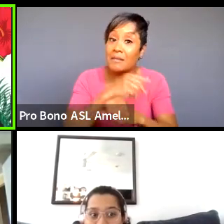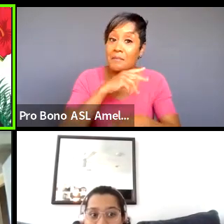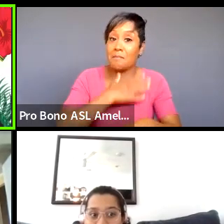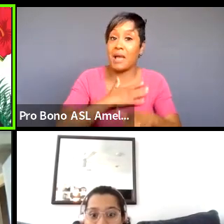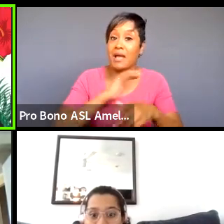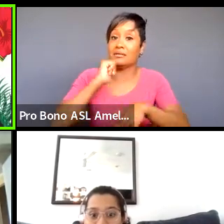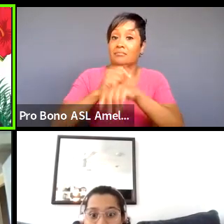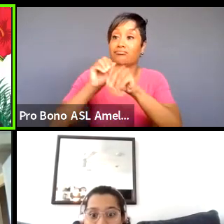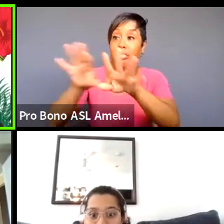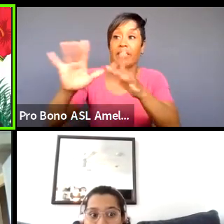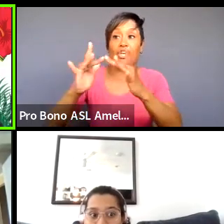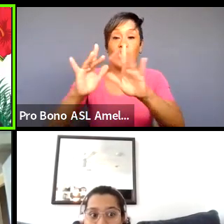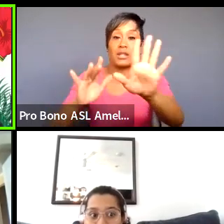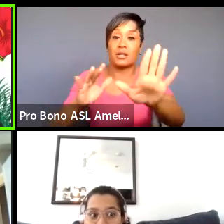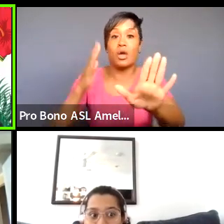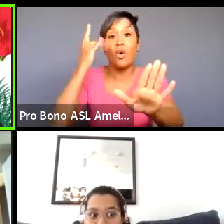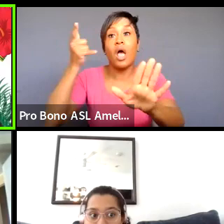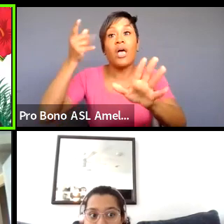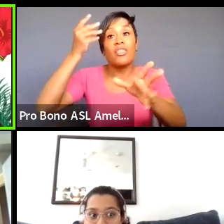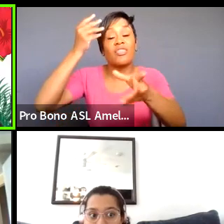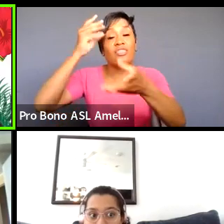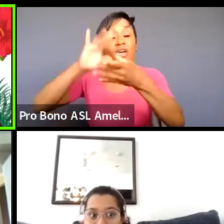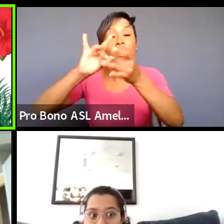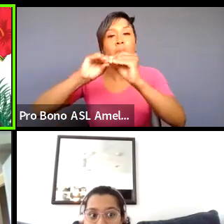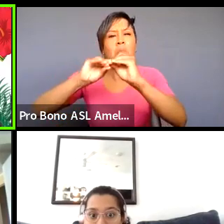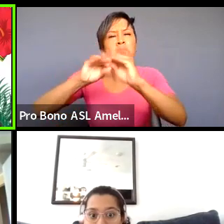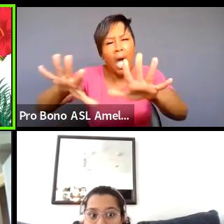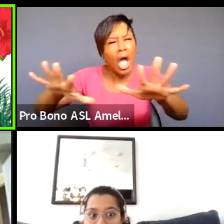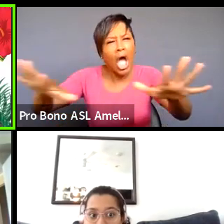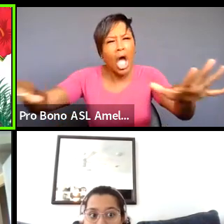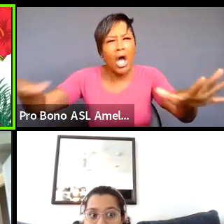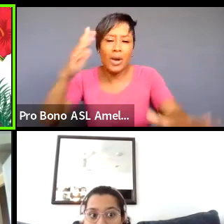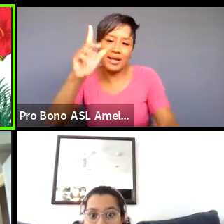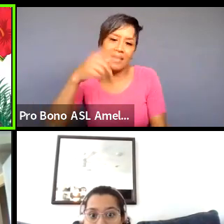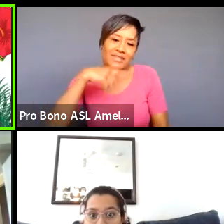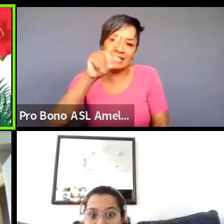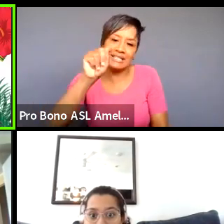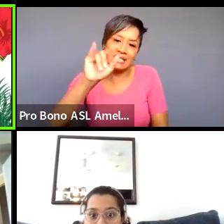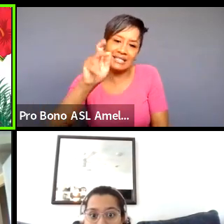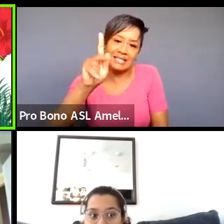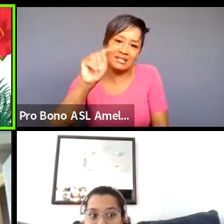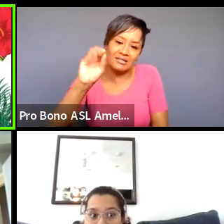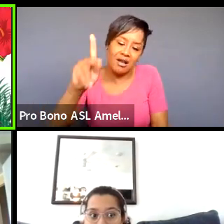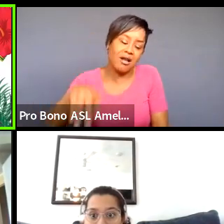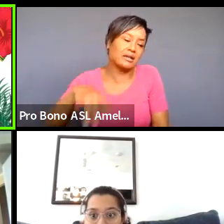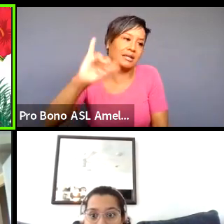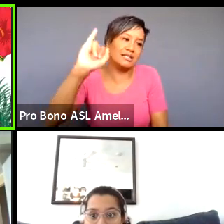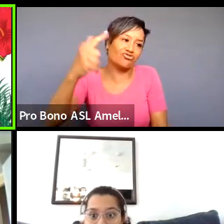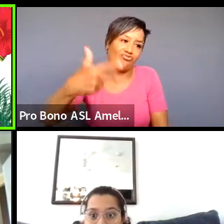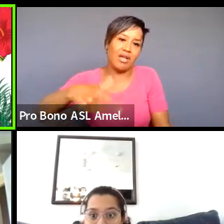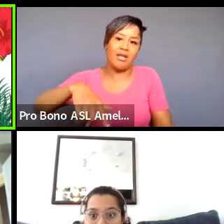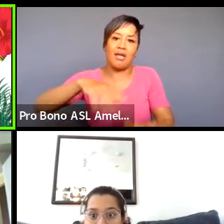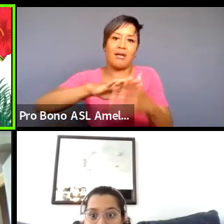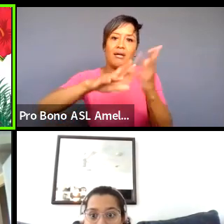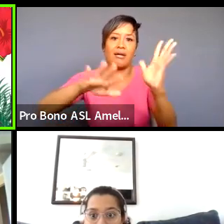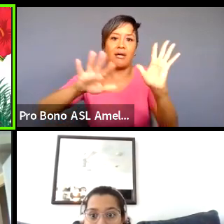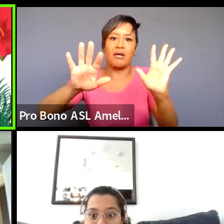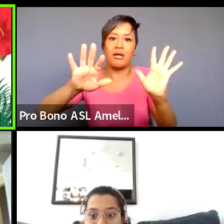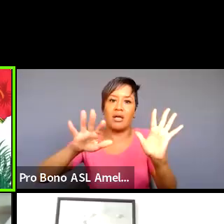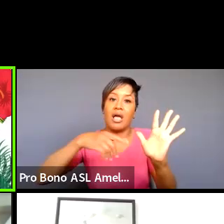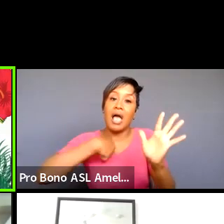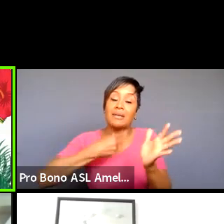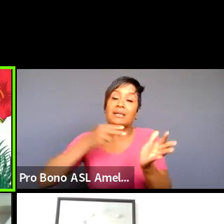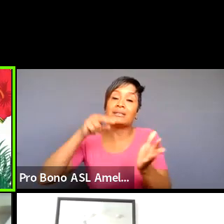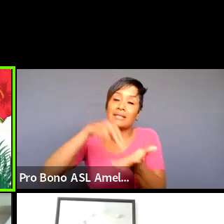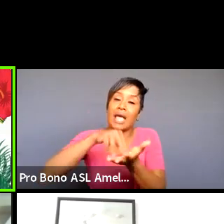out on the internet because the content can spread like wildfire now that there's tiktok and instagram and all these things like i'm also stand-up